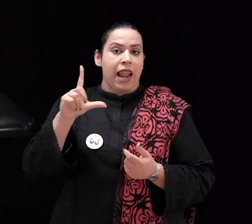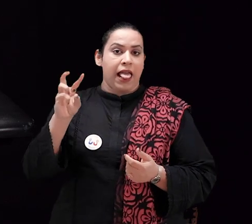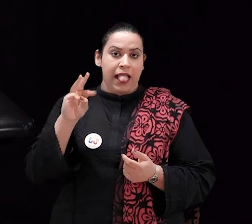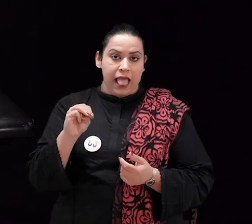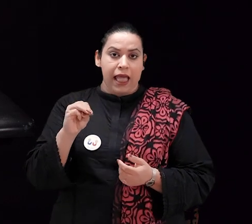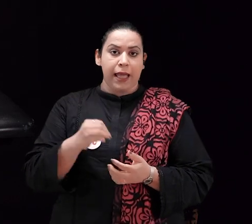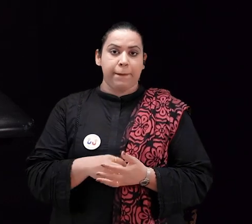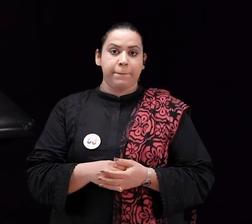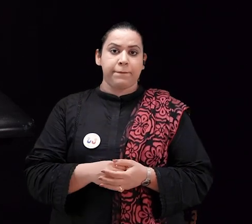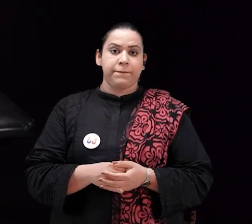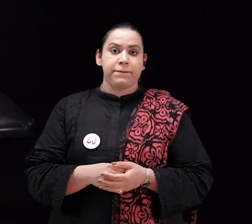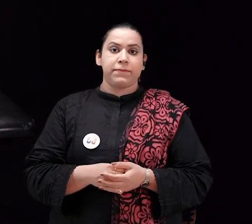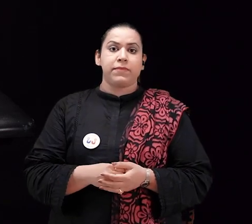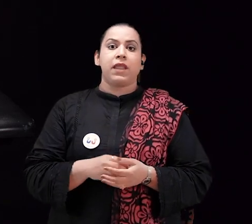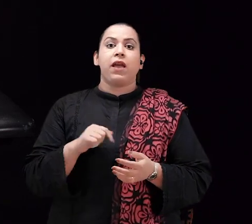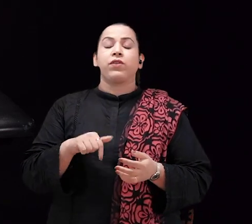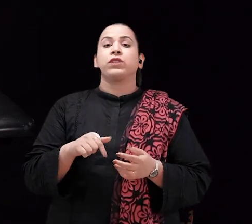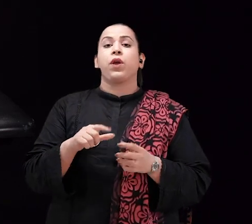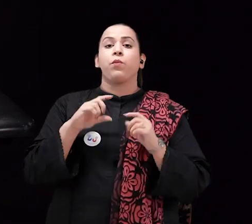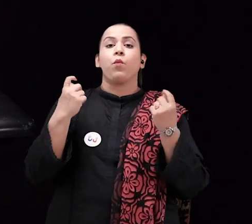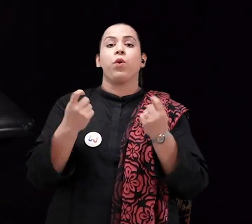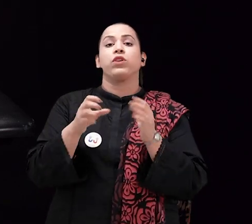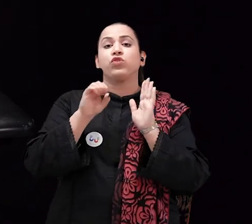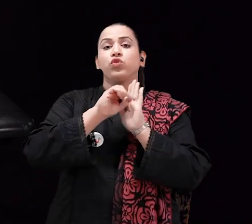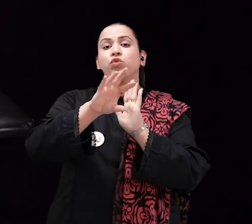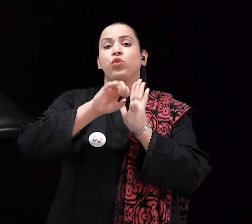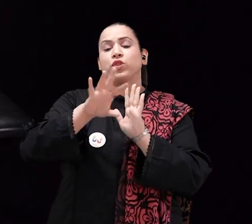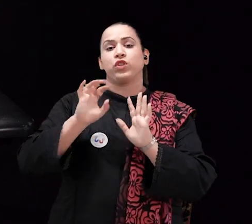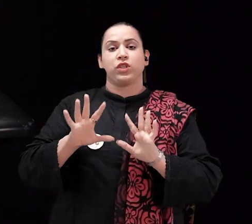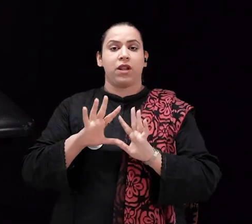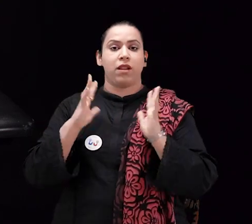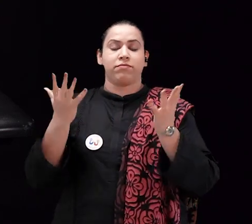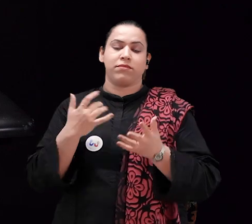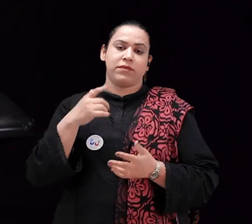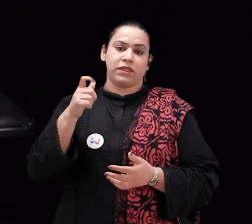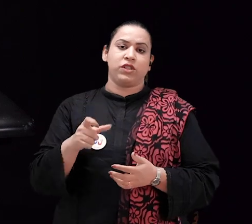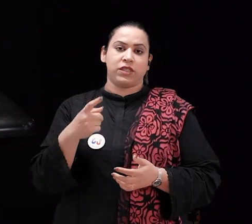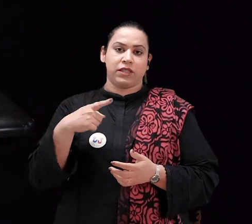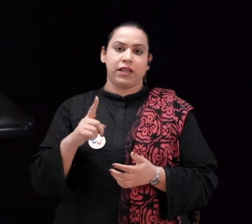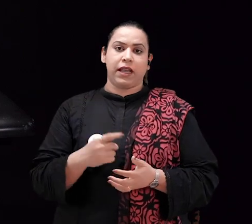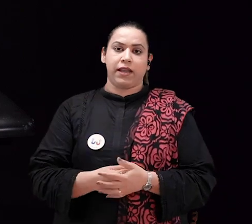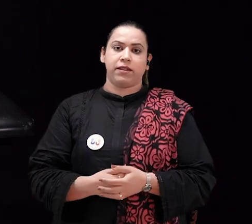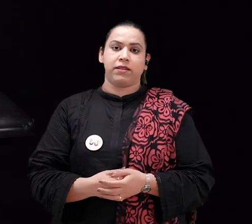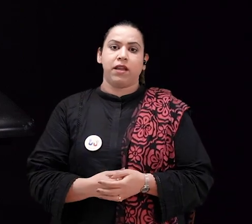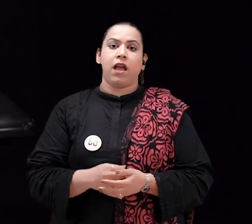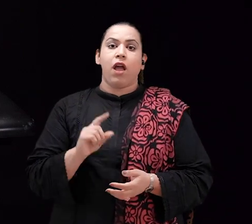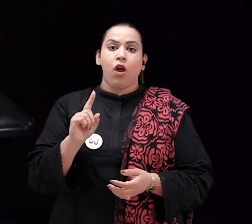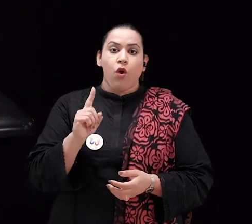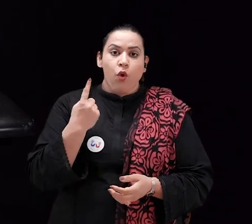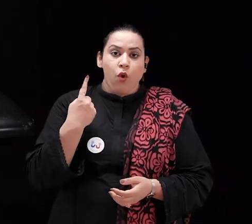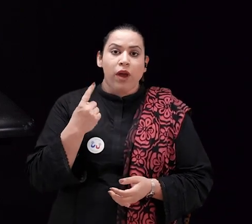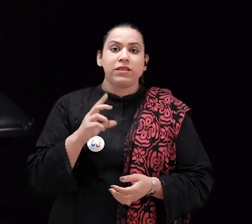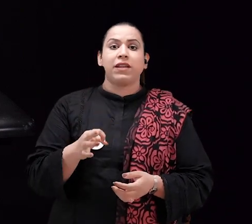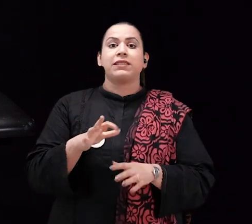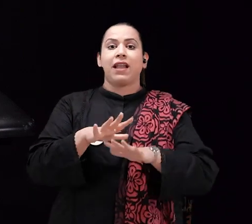short, I finished my LLM and I'm a person who's very social and I love to go out.